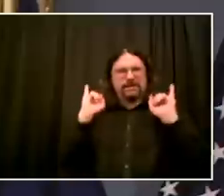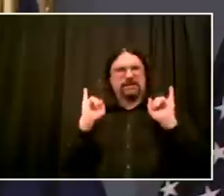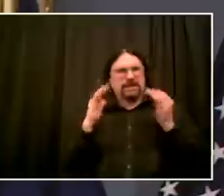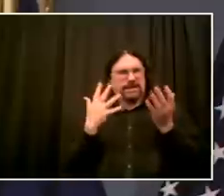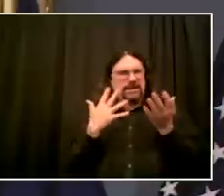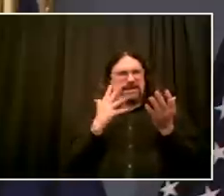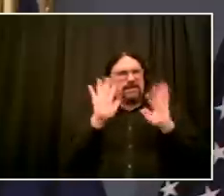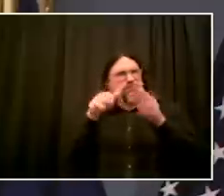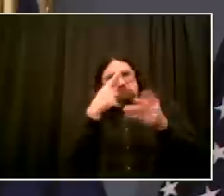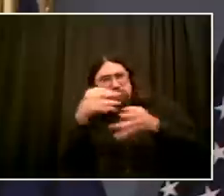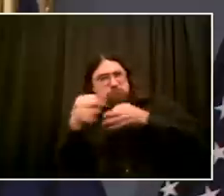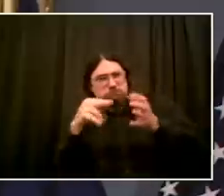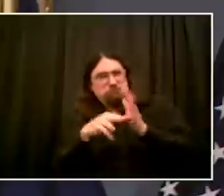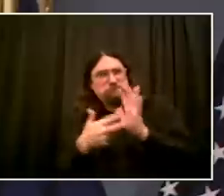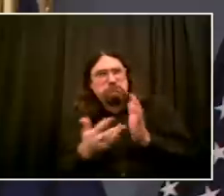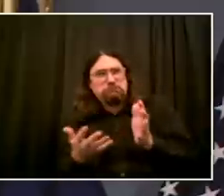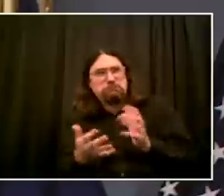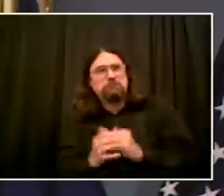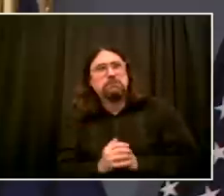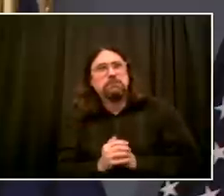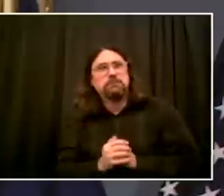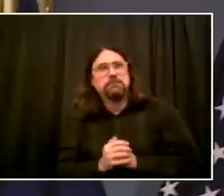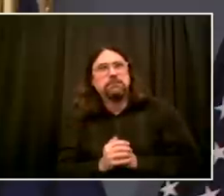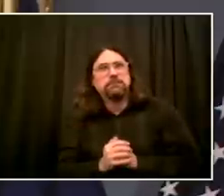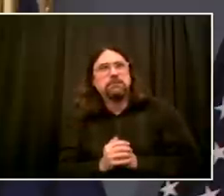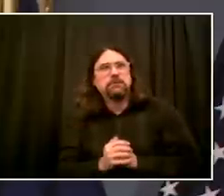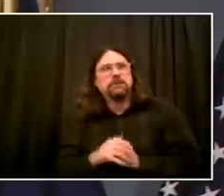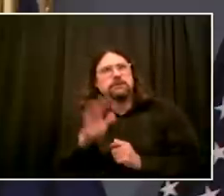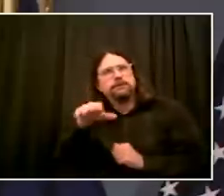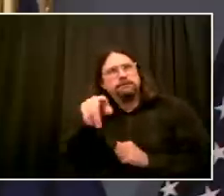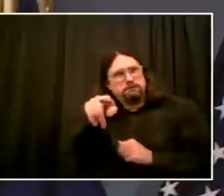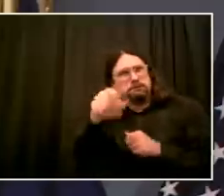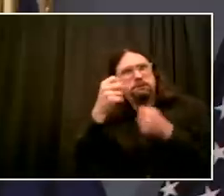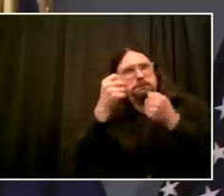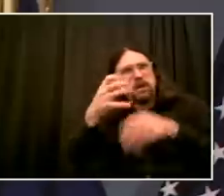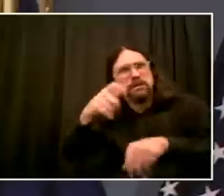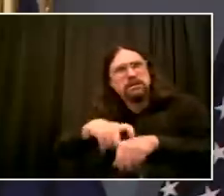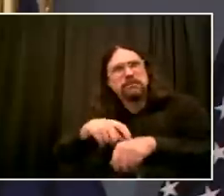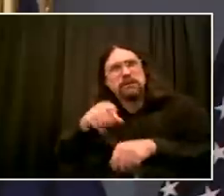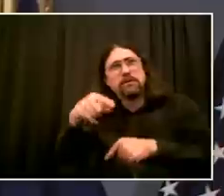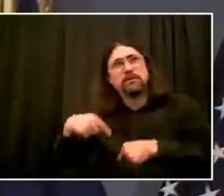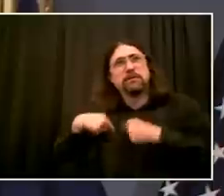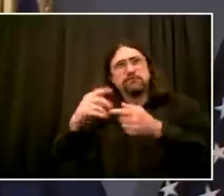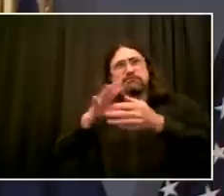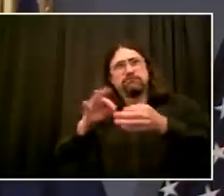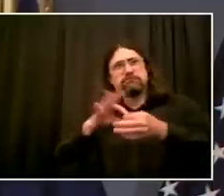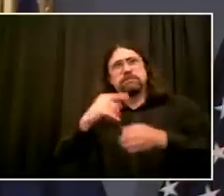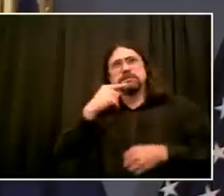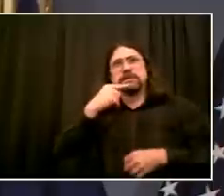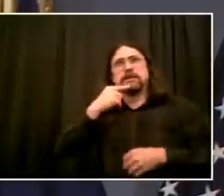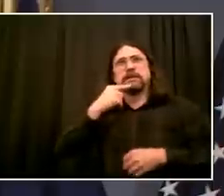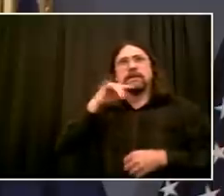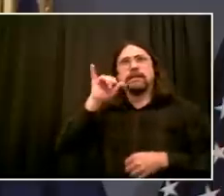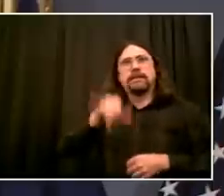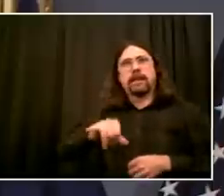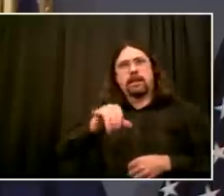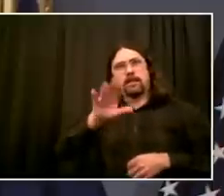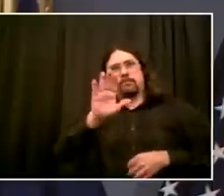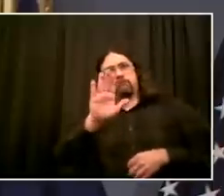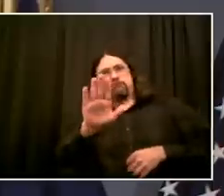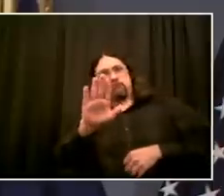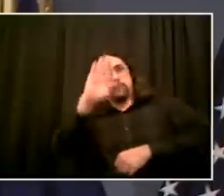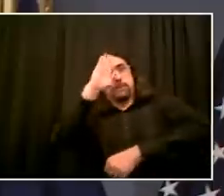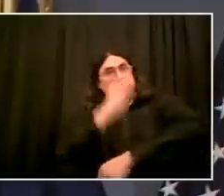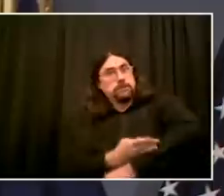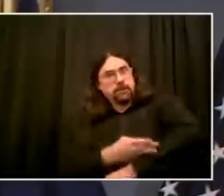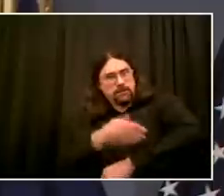and how you are responding to these protests. Can you speak to that, please? Yeah, Ashley, I appreciate the question, but I'm really,